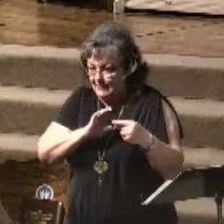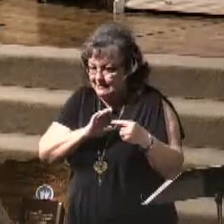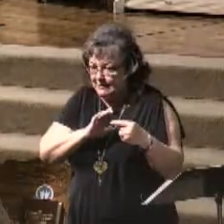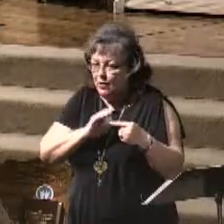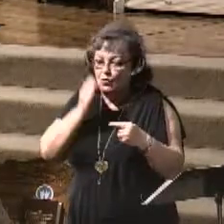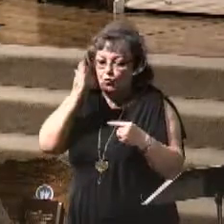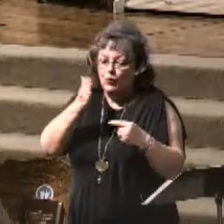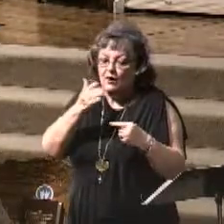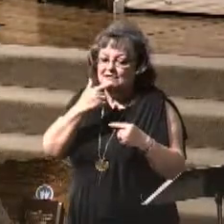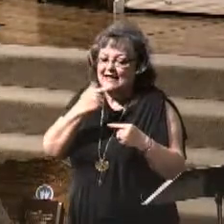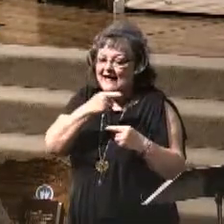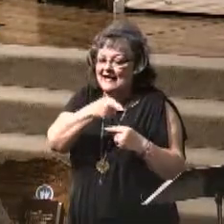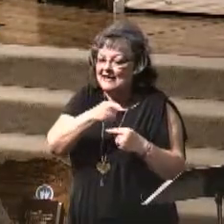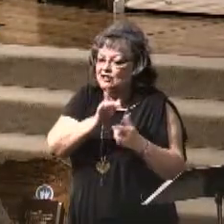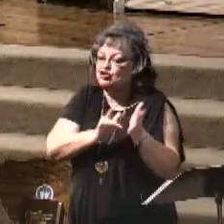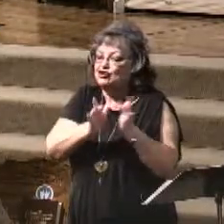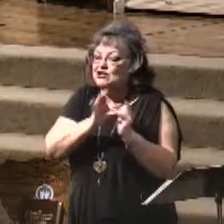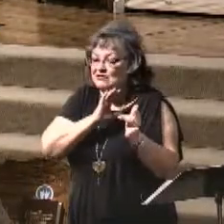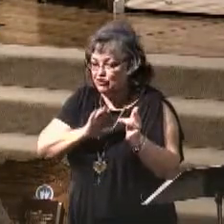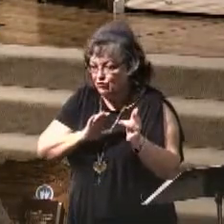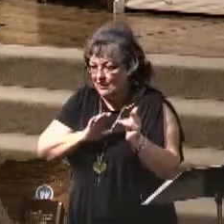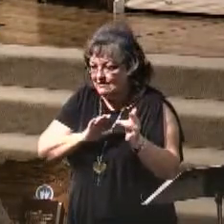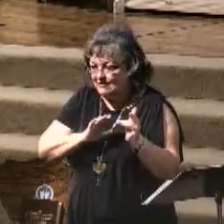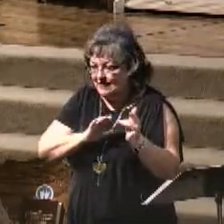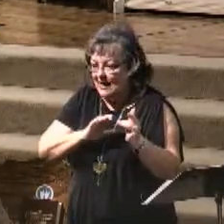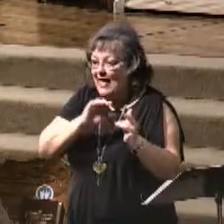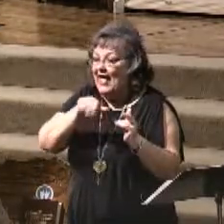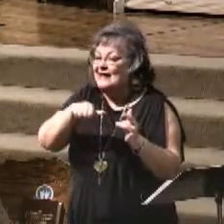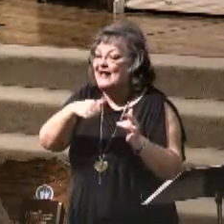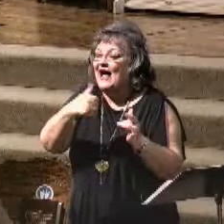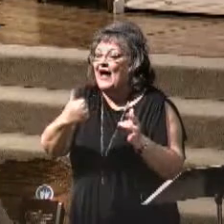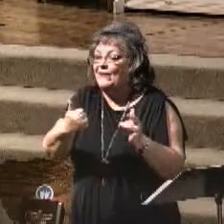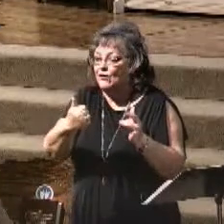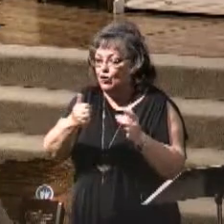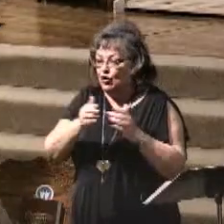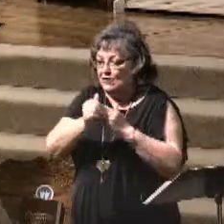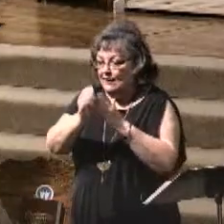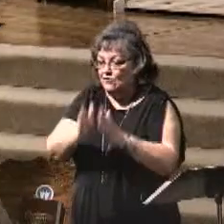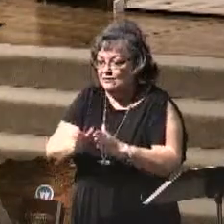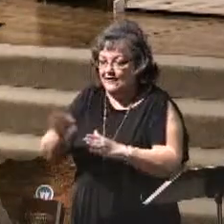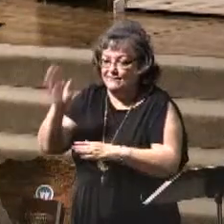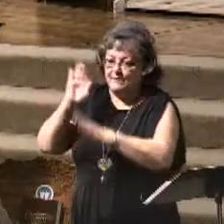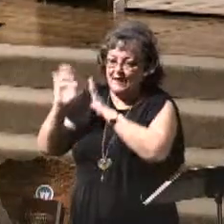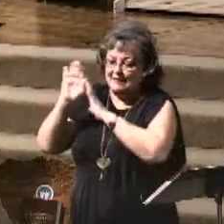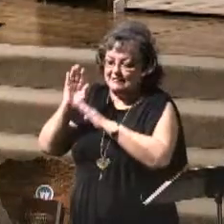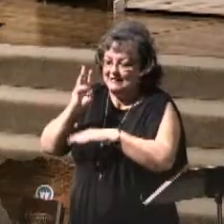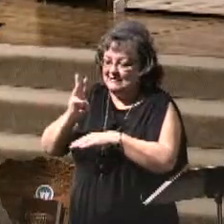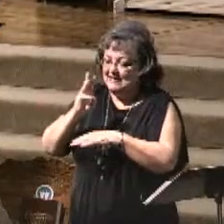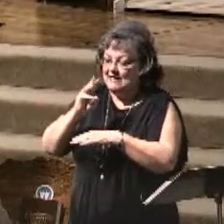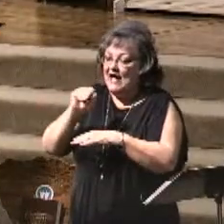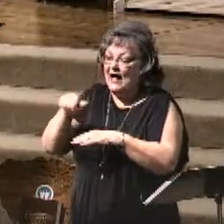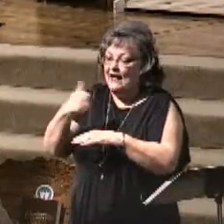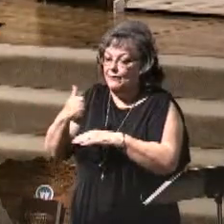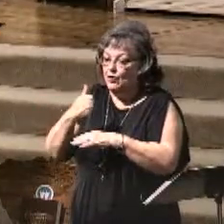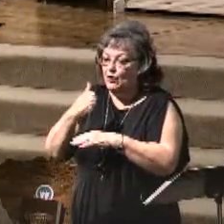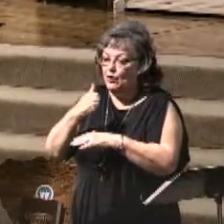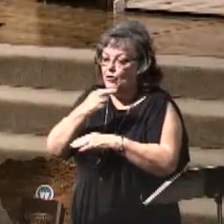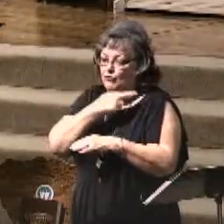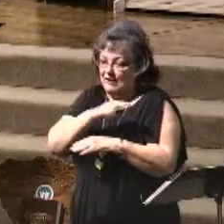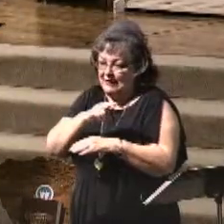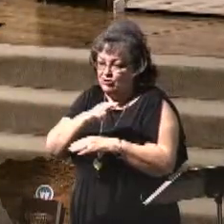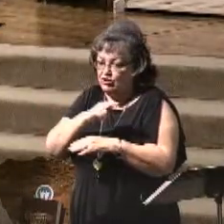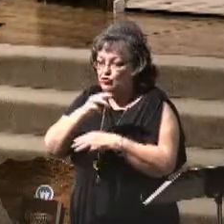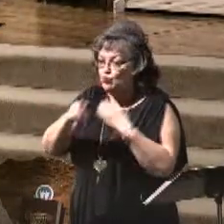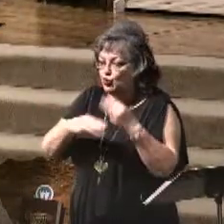claim to be Jesus Christ and other leaders of the past, six other world leaders, religious leaders